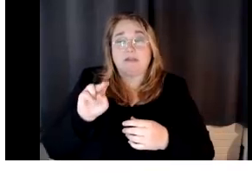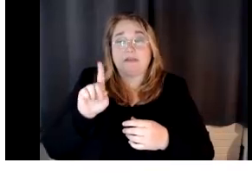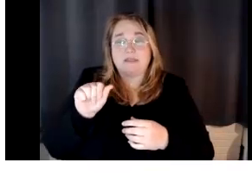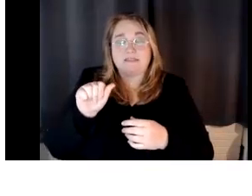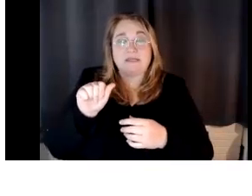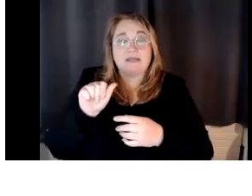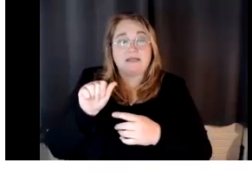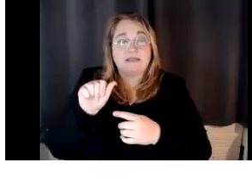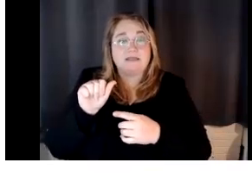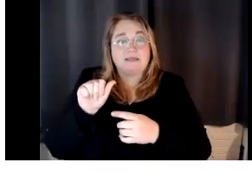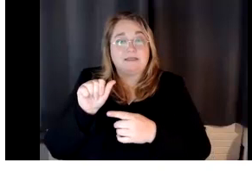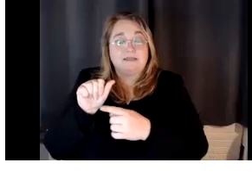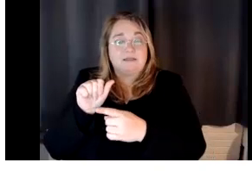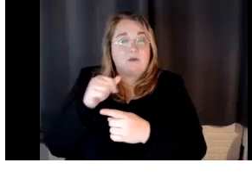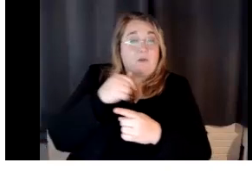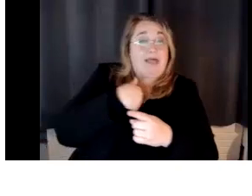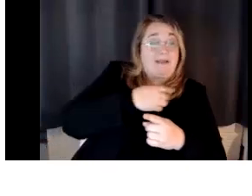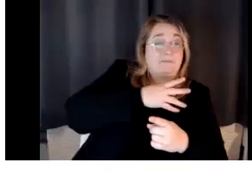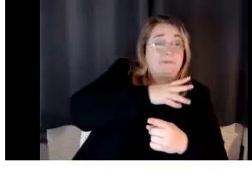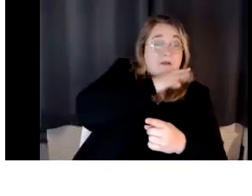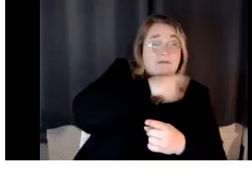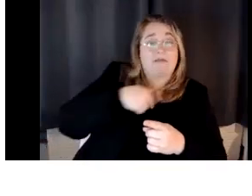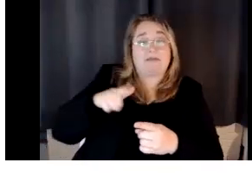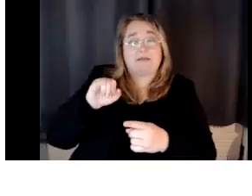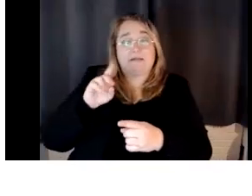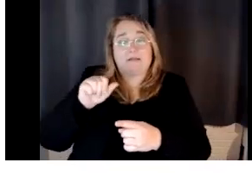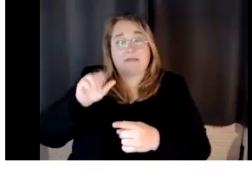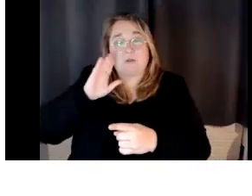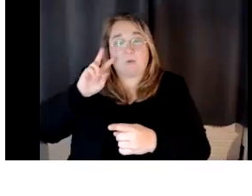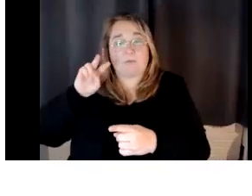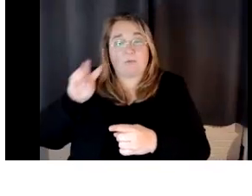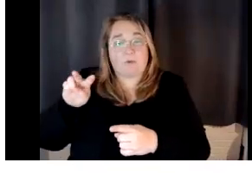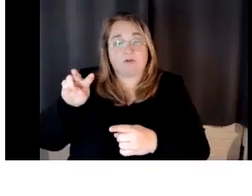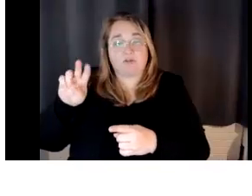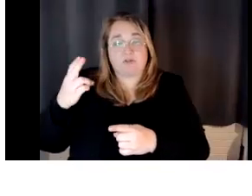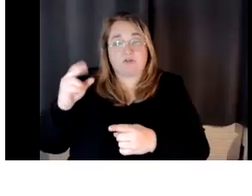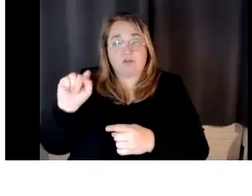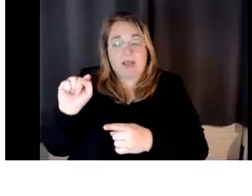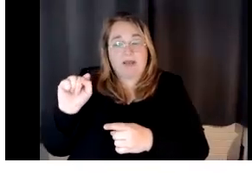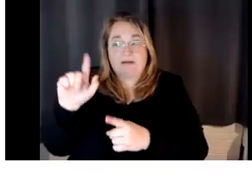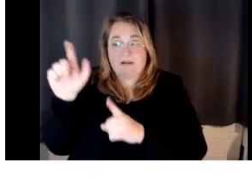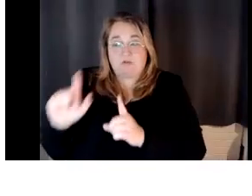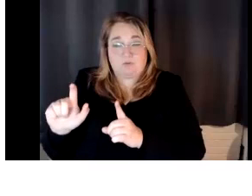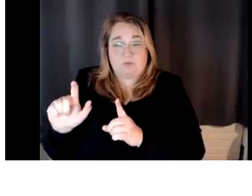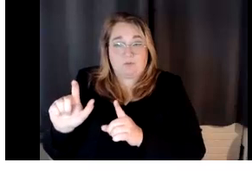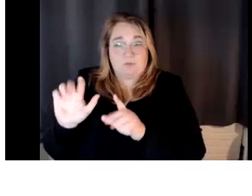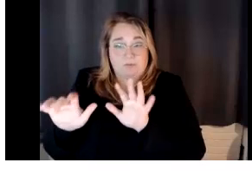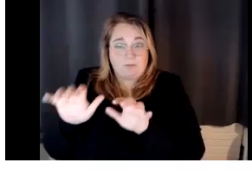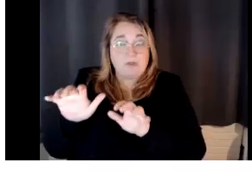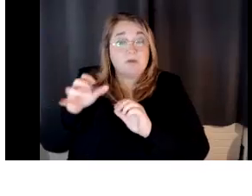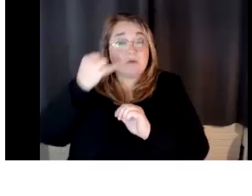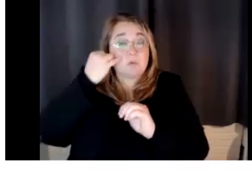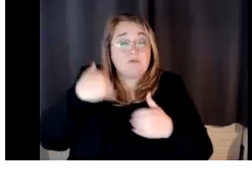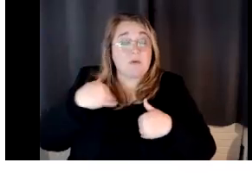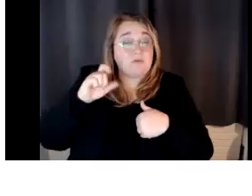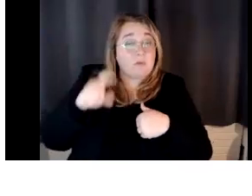talking, Linda is, um, going to be watching the chat on Zoom. So, if you have a question, um,